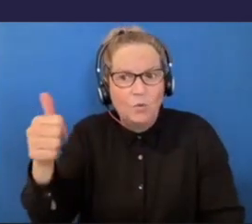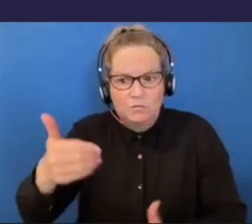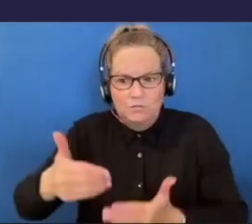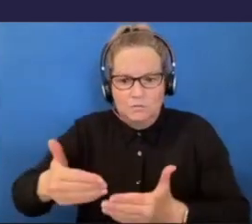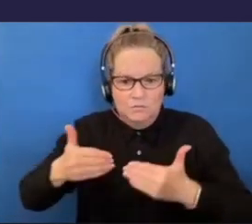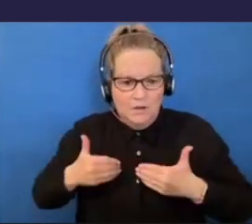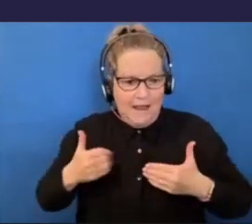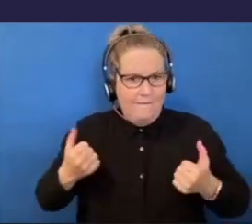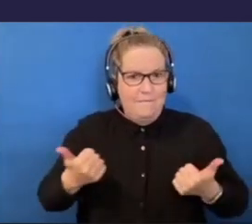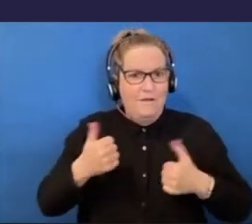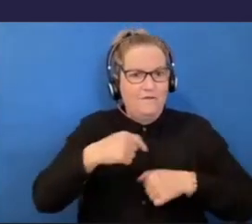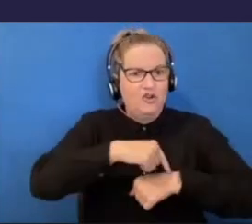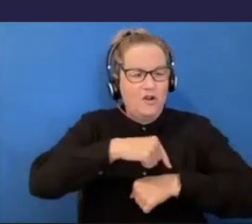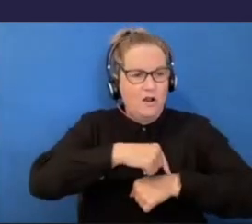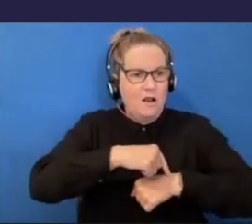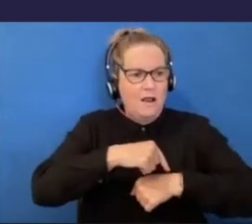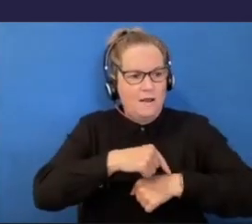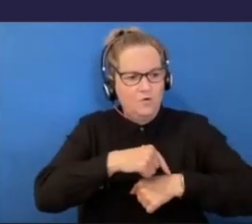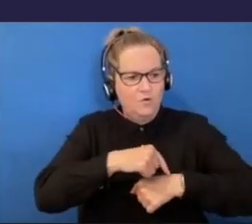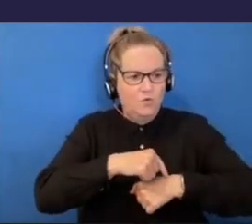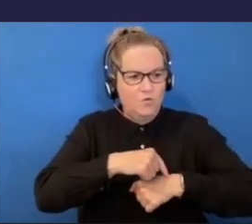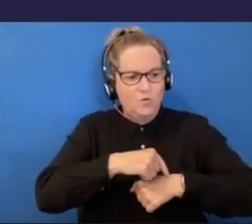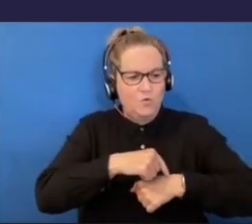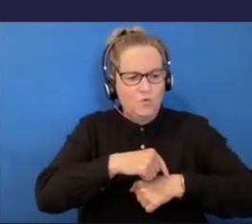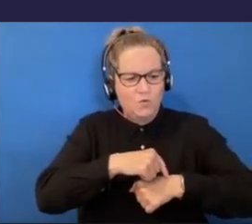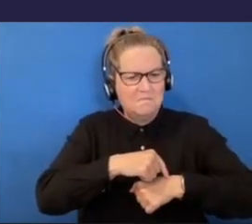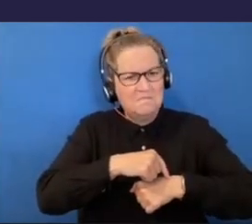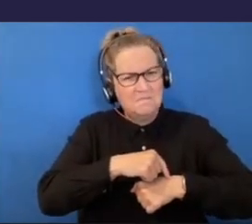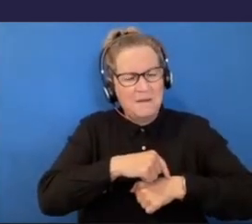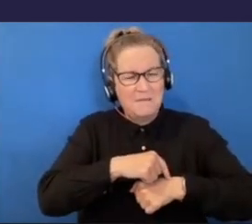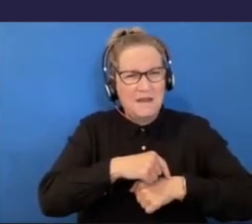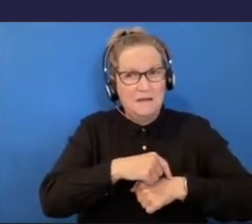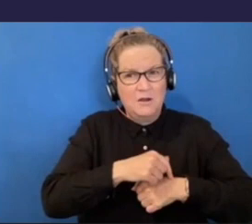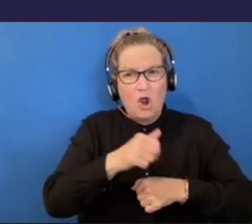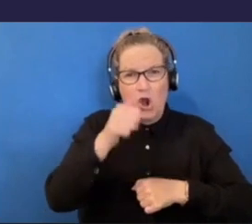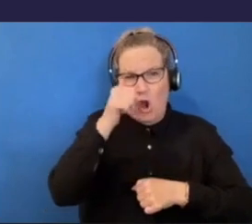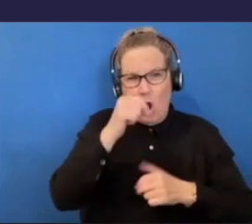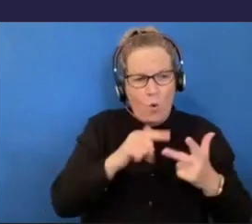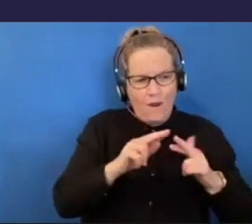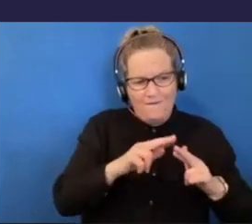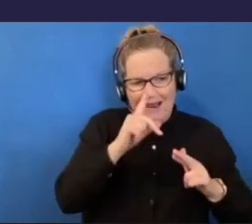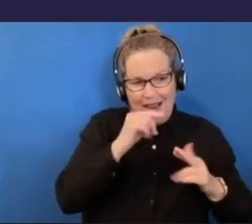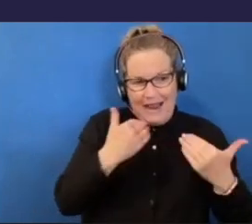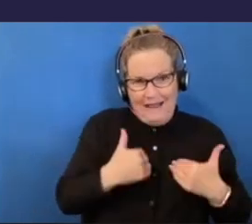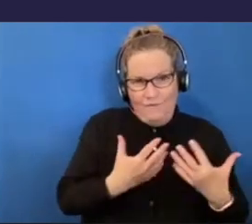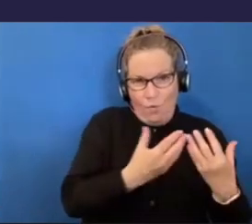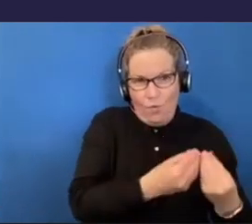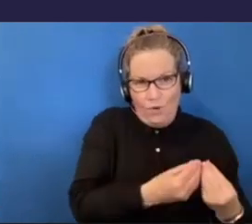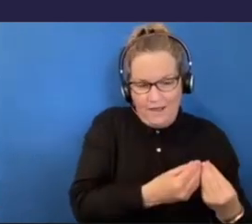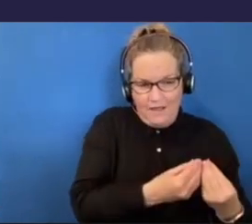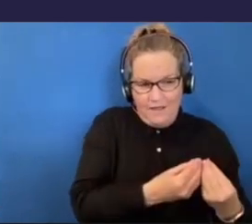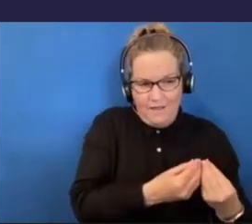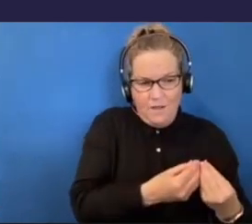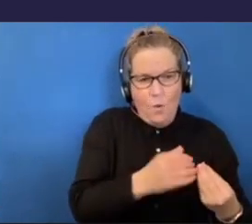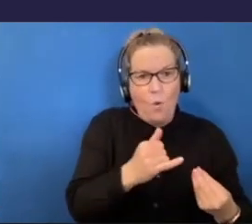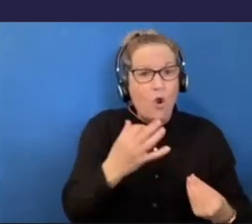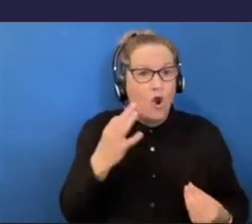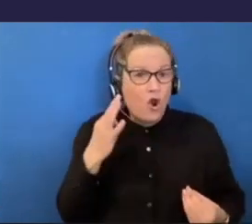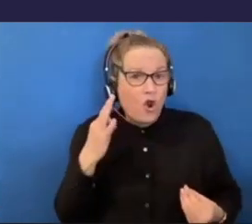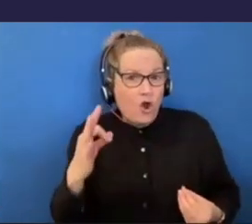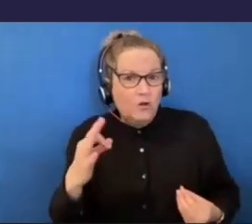time to really, I guess, know if it was, if moving in with Jake was what is something I'd want to do.